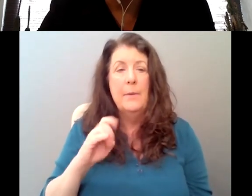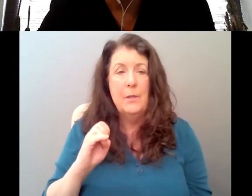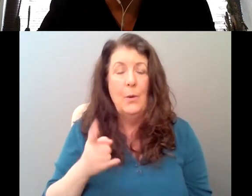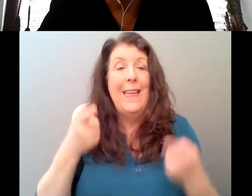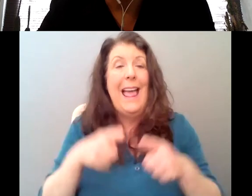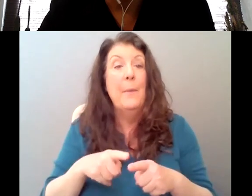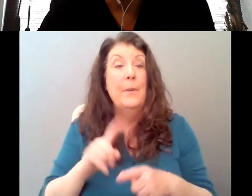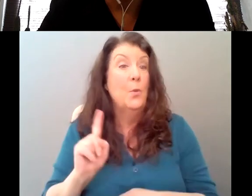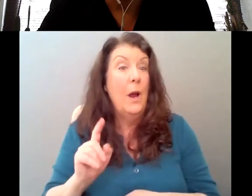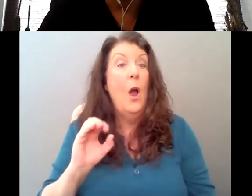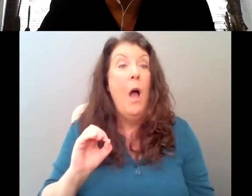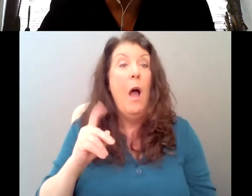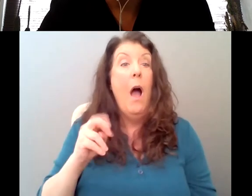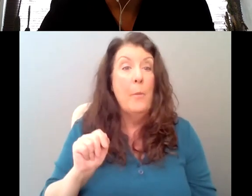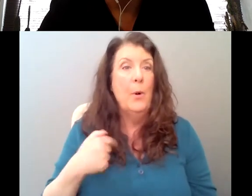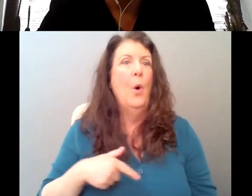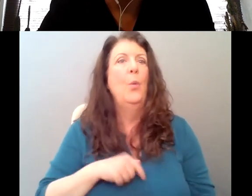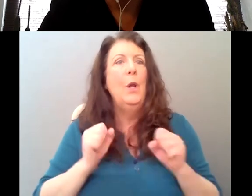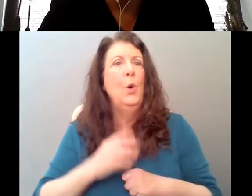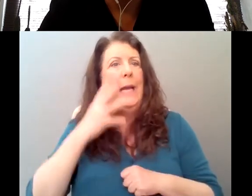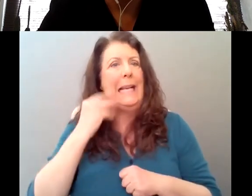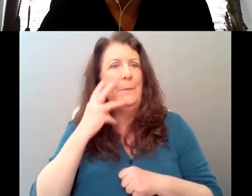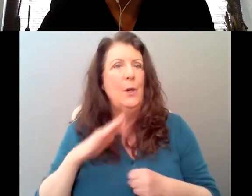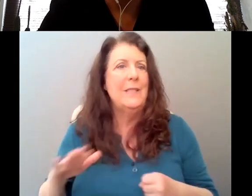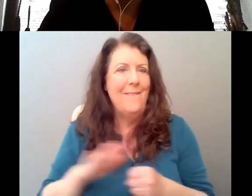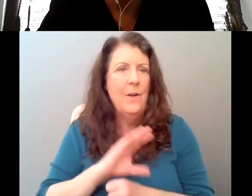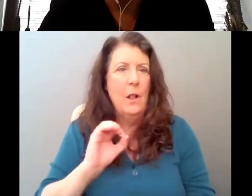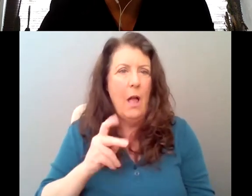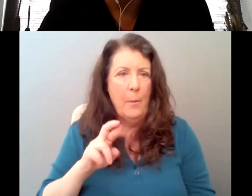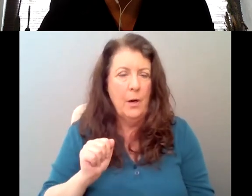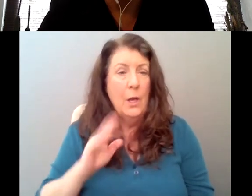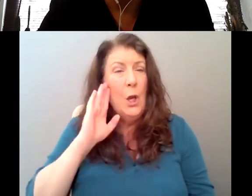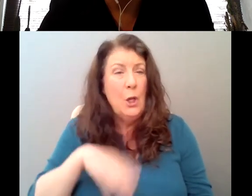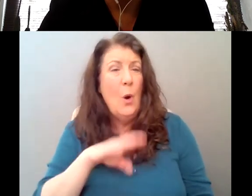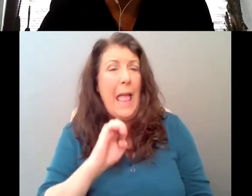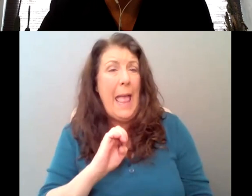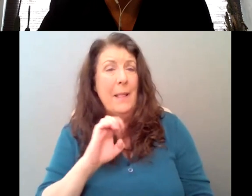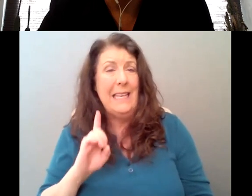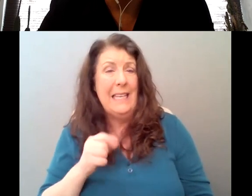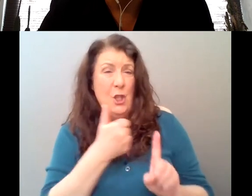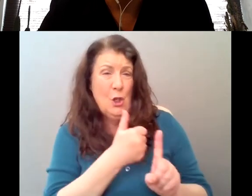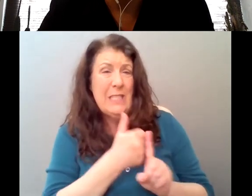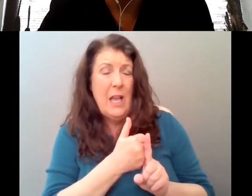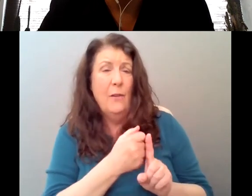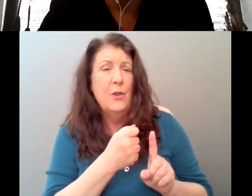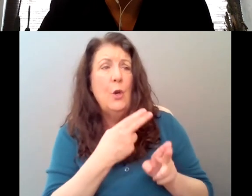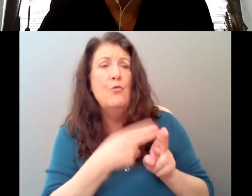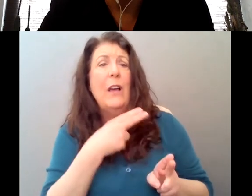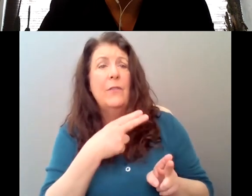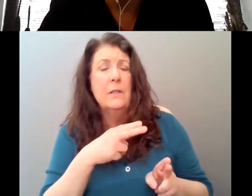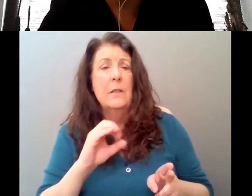um, a full opera there. There's also a reference. Emily does reference opera a couple of times in her, um, in her